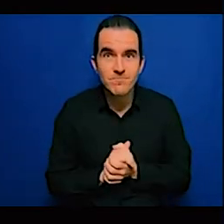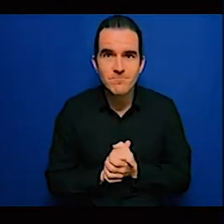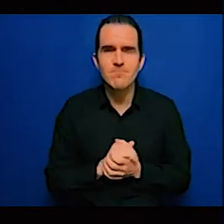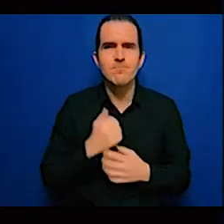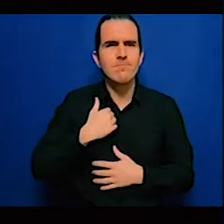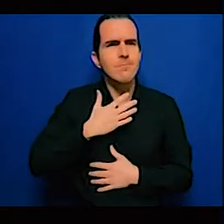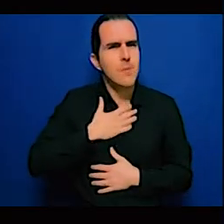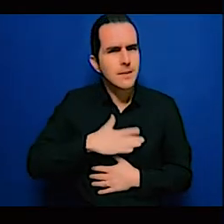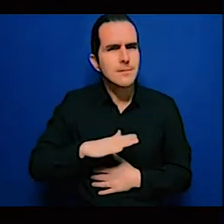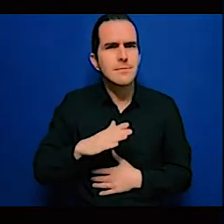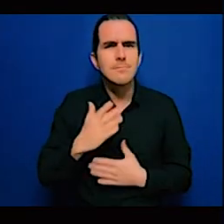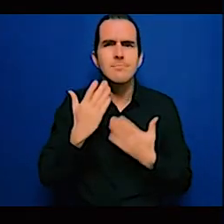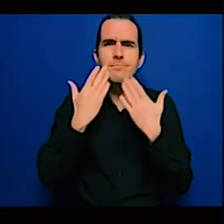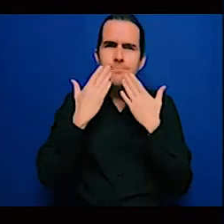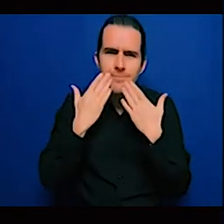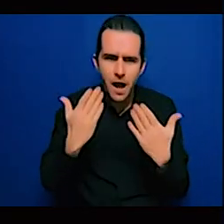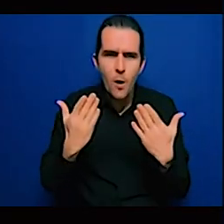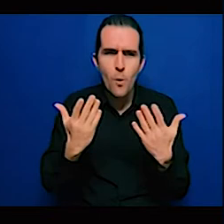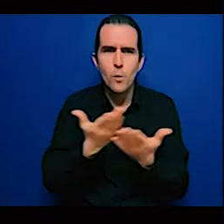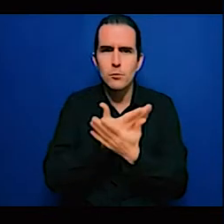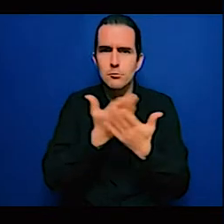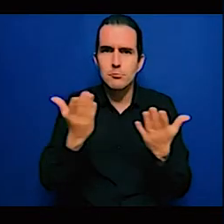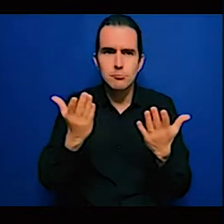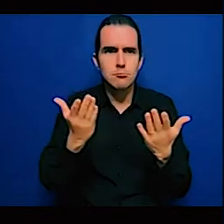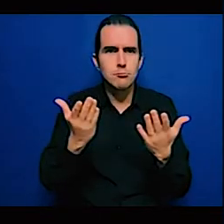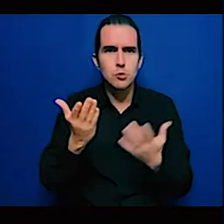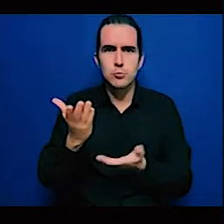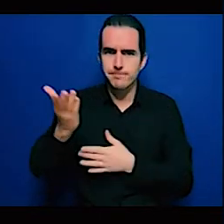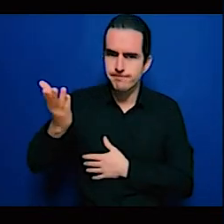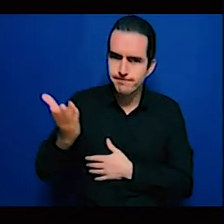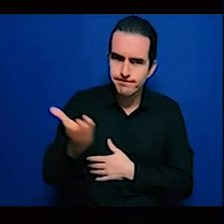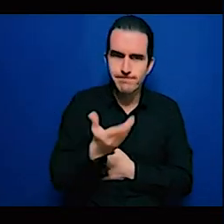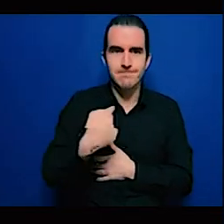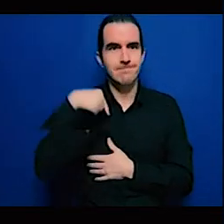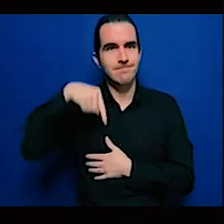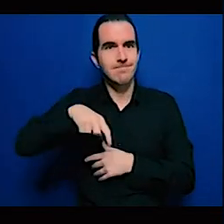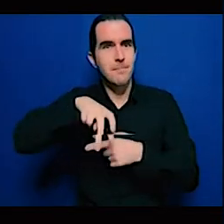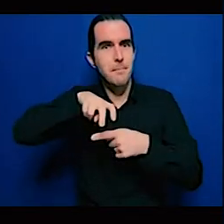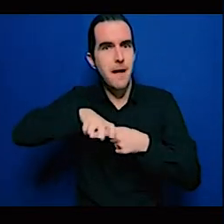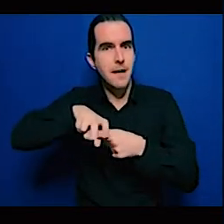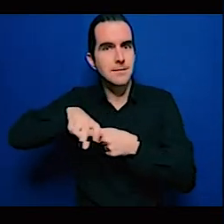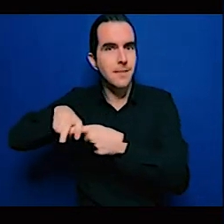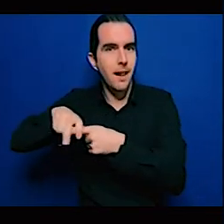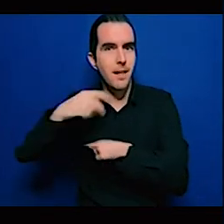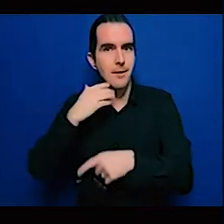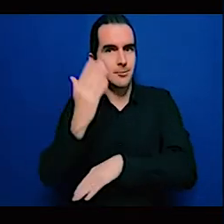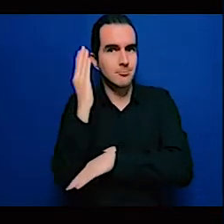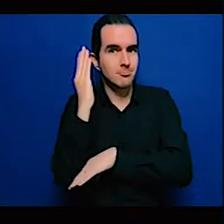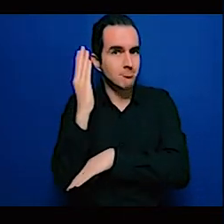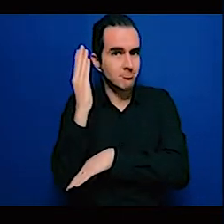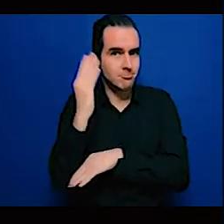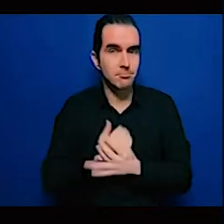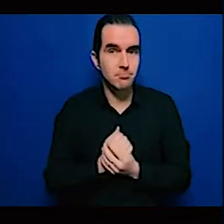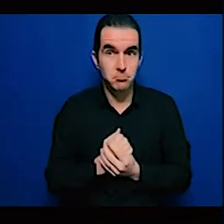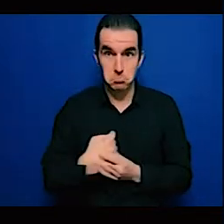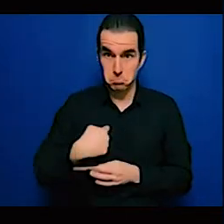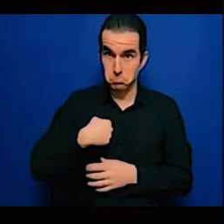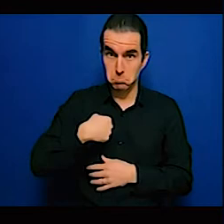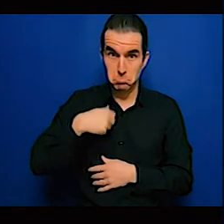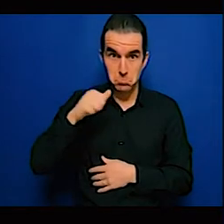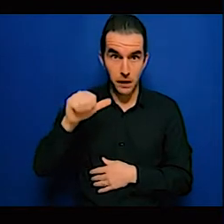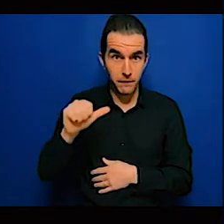I didn't think that I would be the first to speak today, but I would first like to